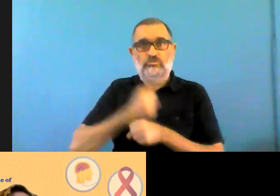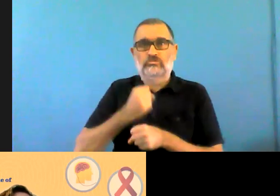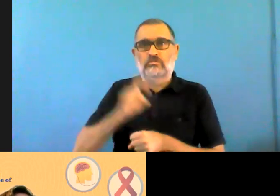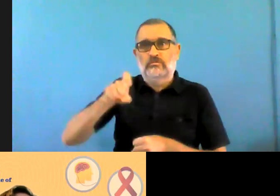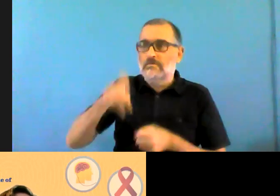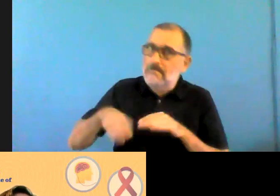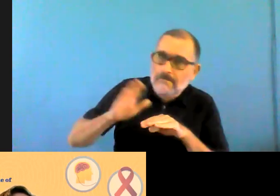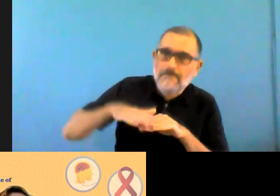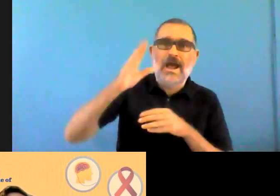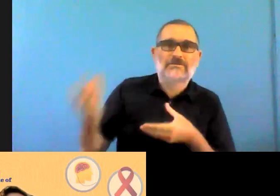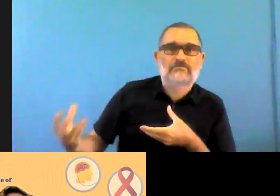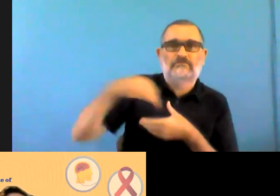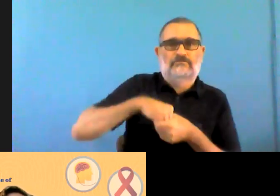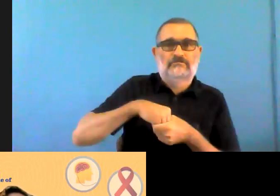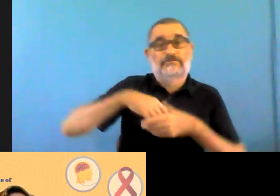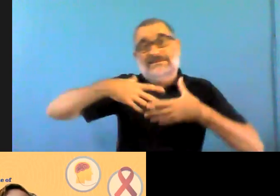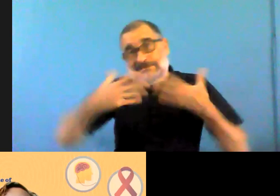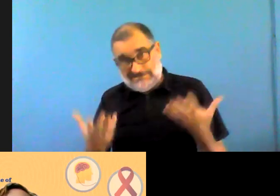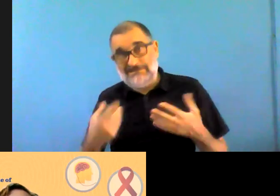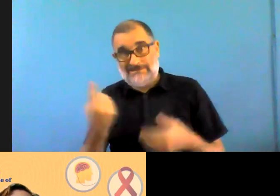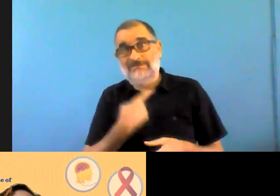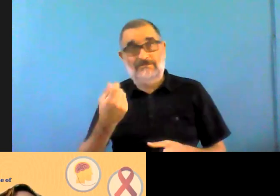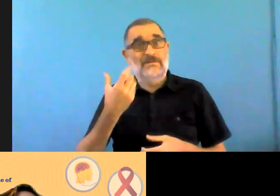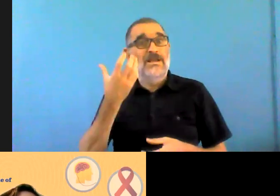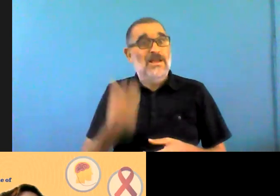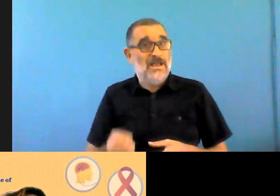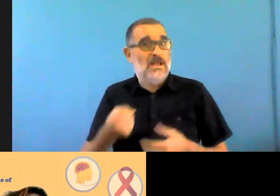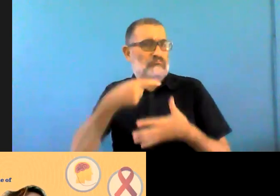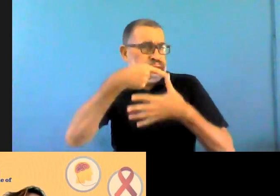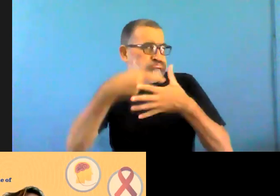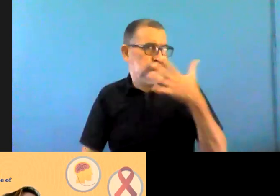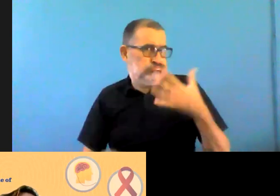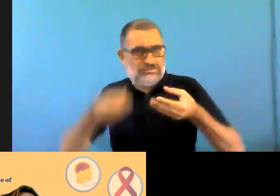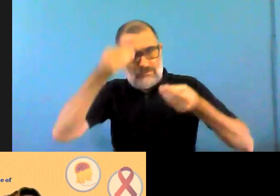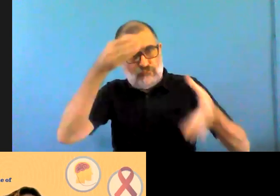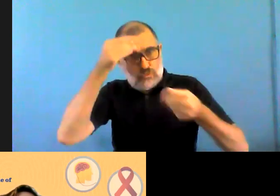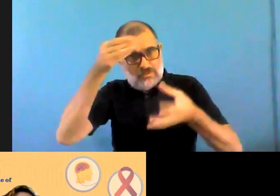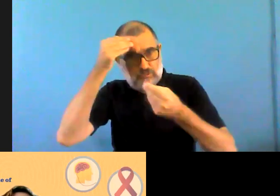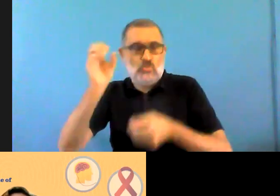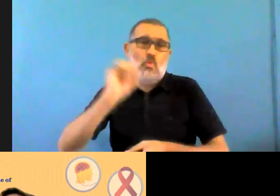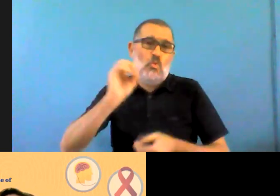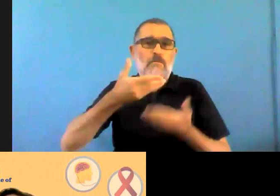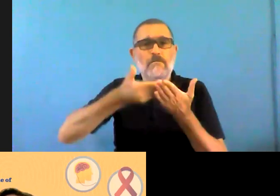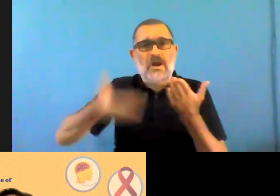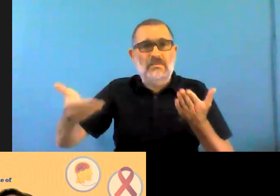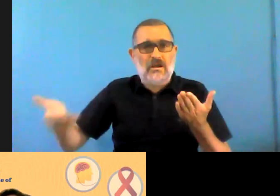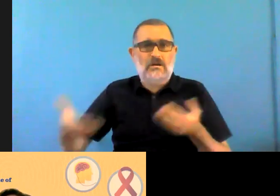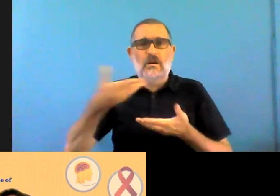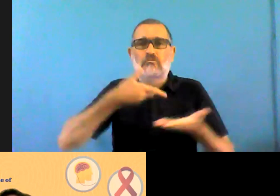I can add briefly is that I'm aware of countries that are practicing very interesting